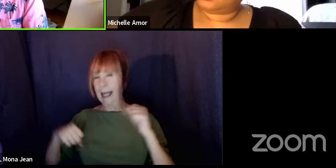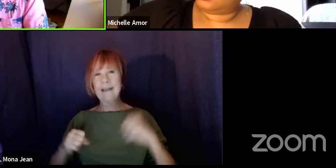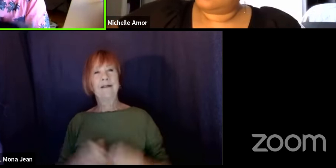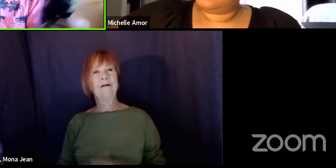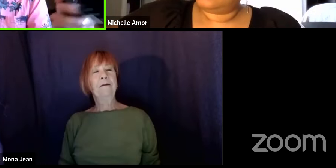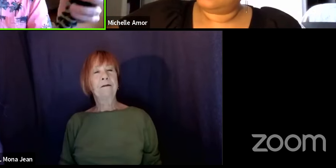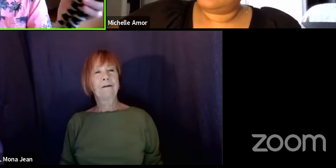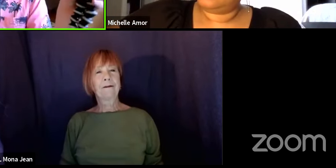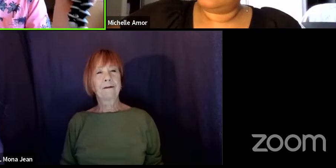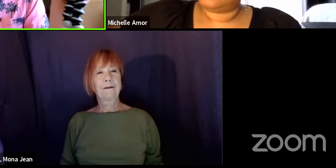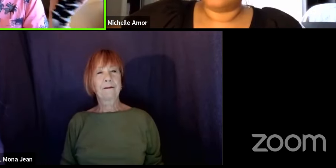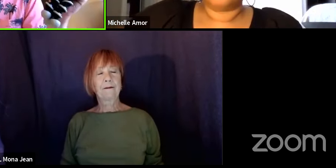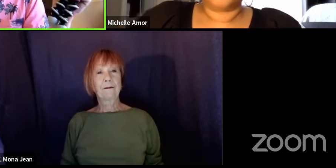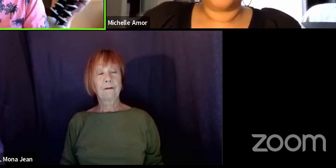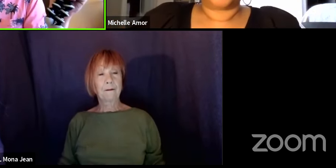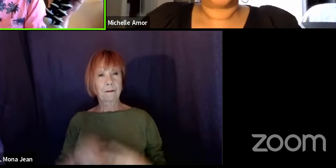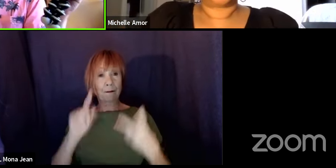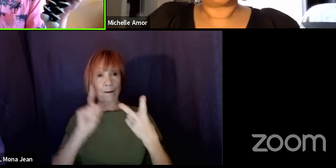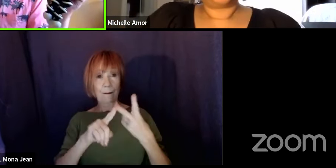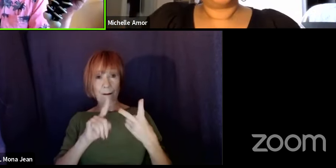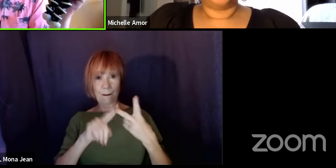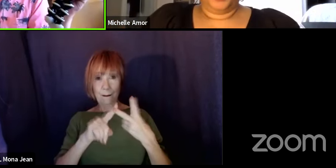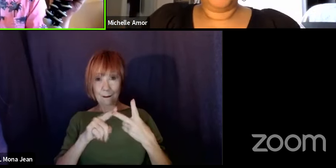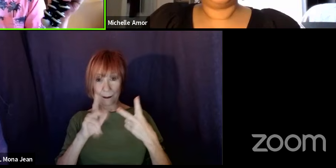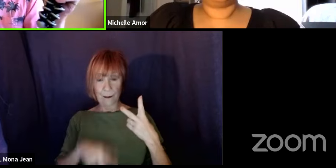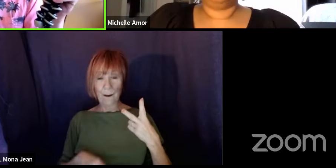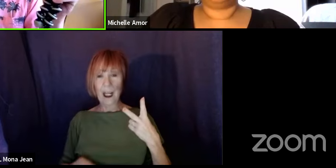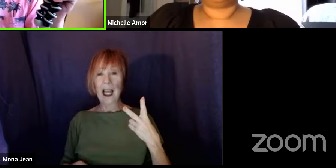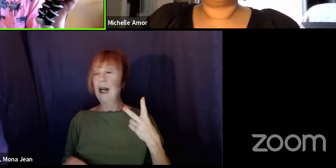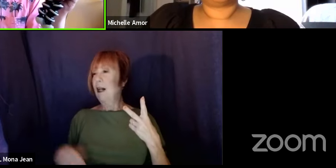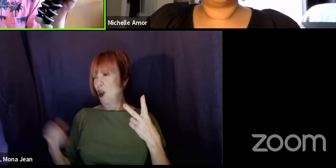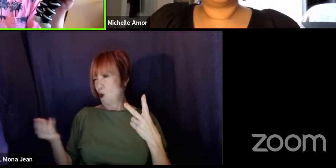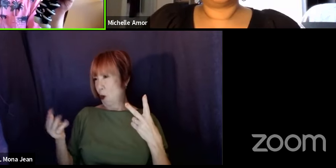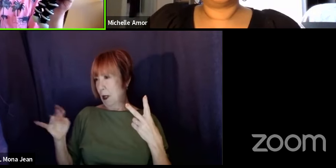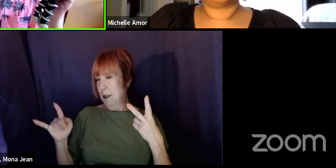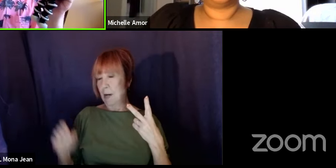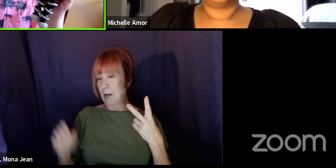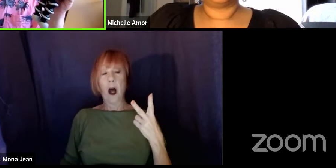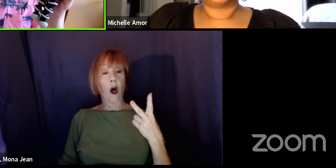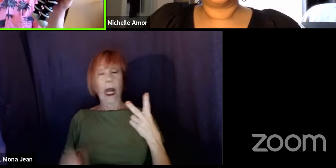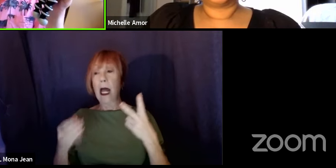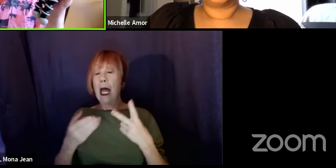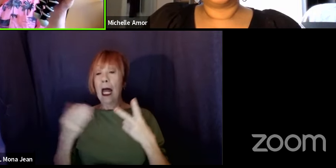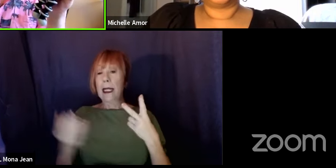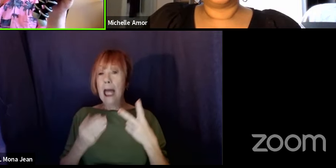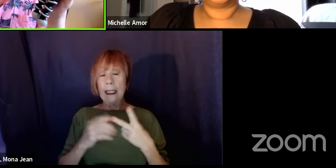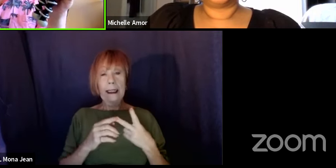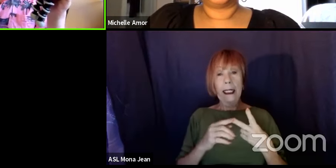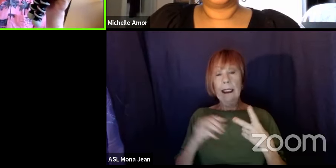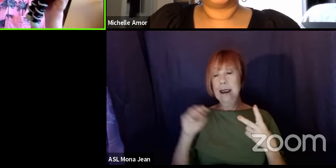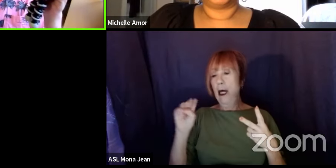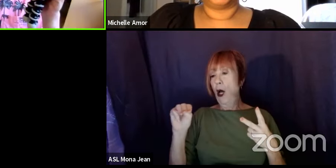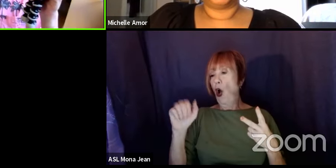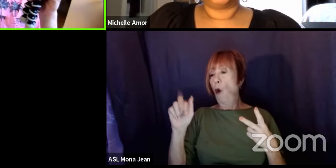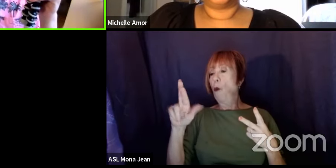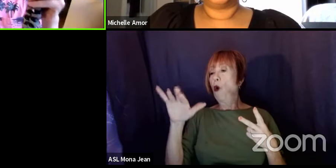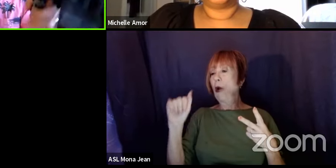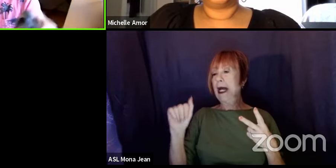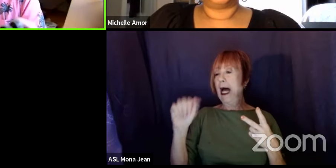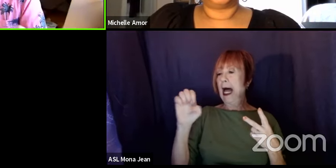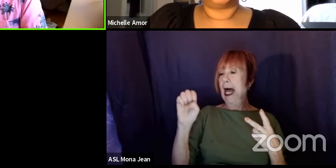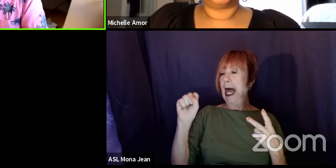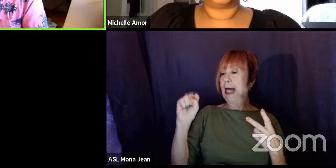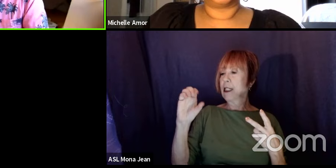let me bring in our next panelist. Welcome, Michelle. Next is Maria Escobedo. Come on in, Maria.